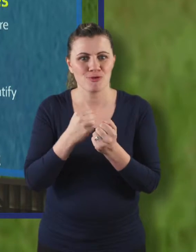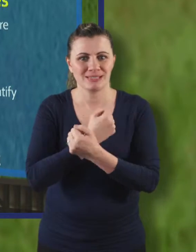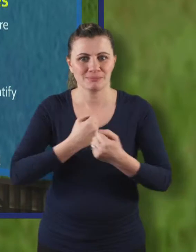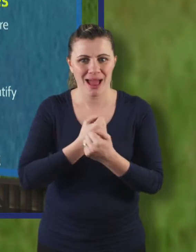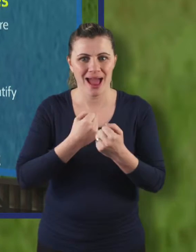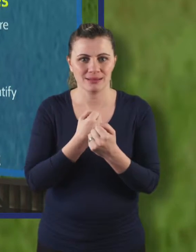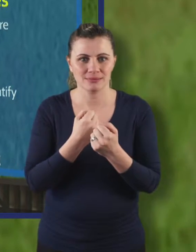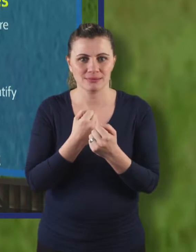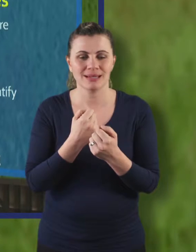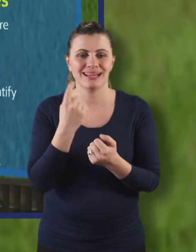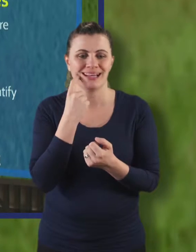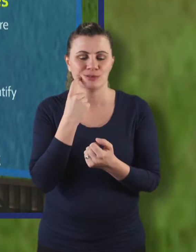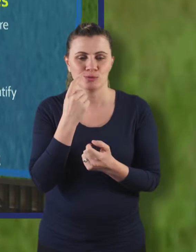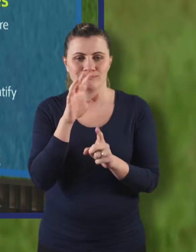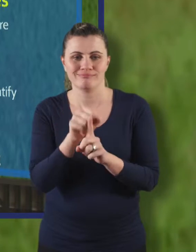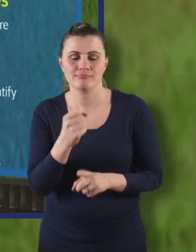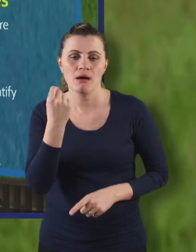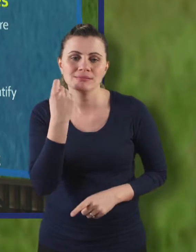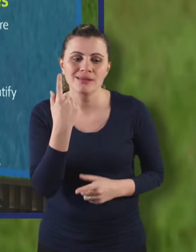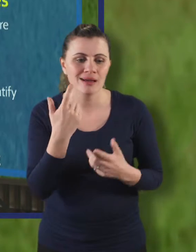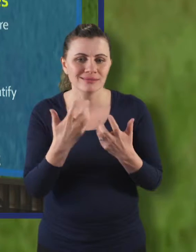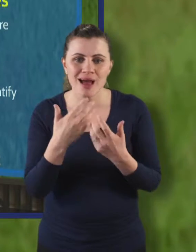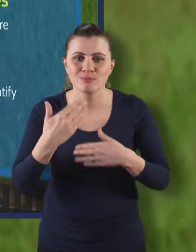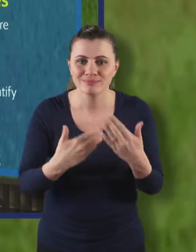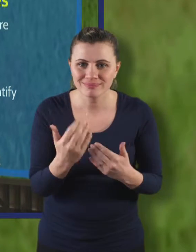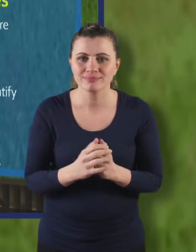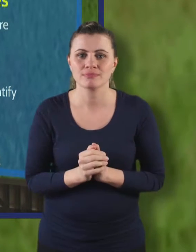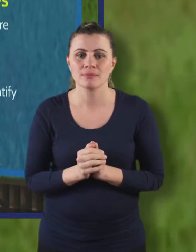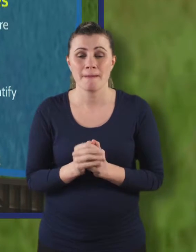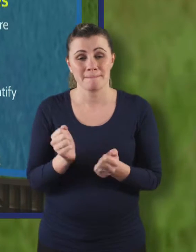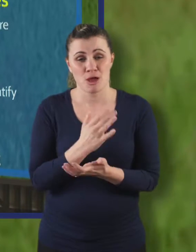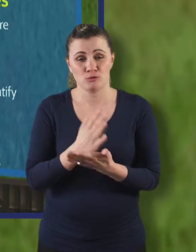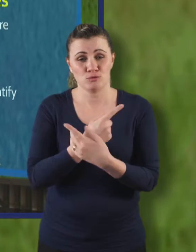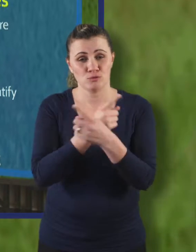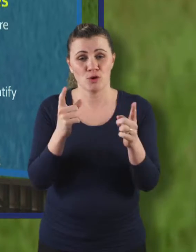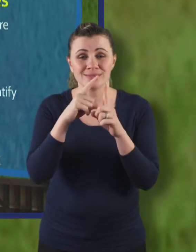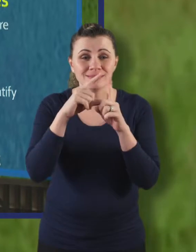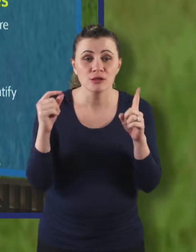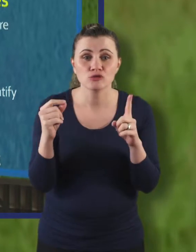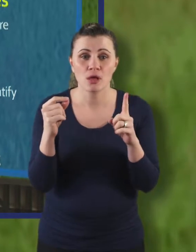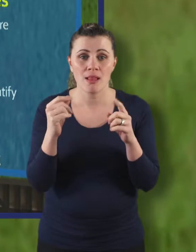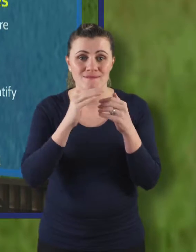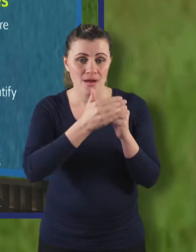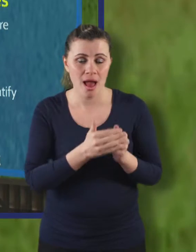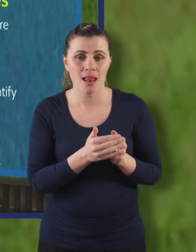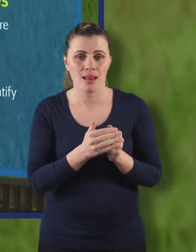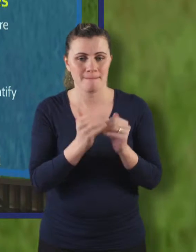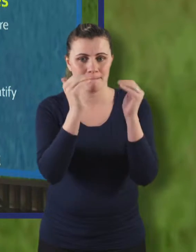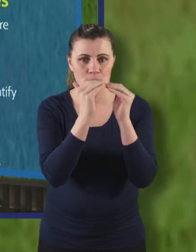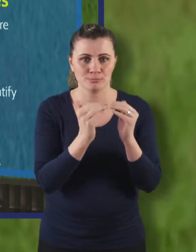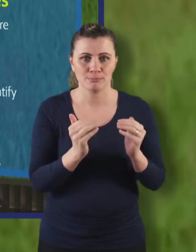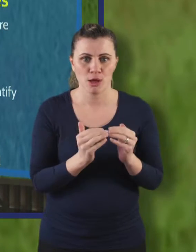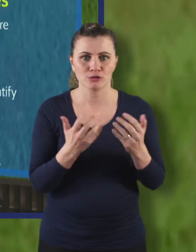easy to understand. Also, make sure that your digital files match the structure of your wider archive